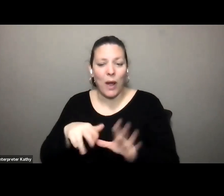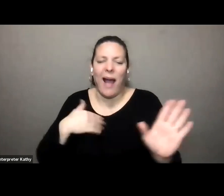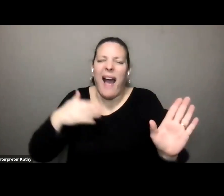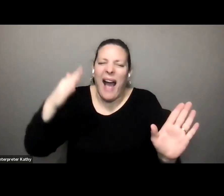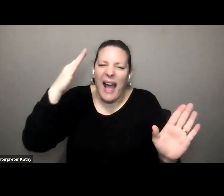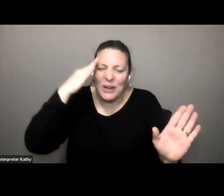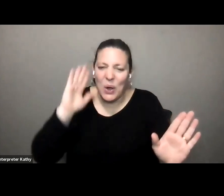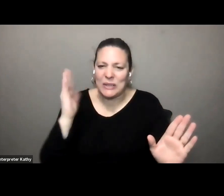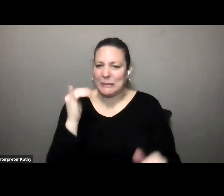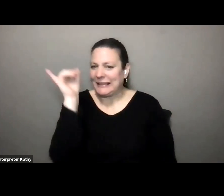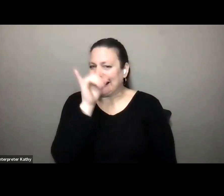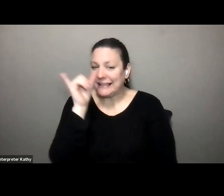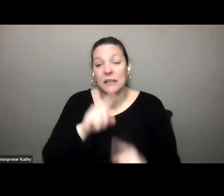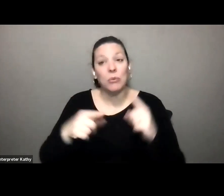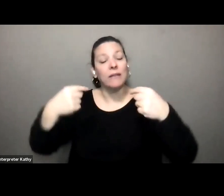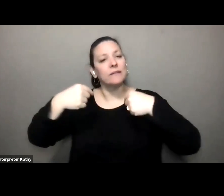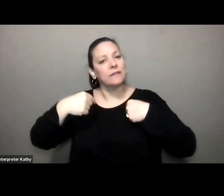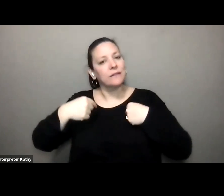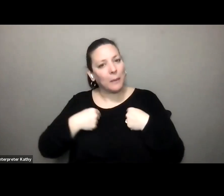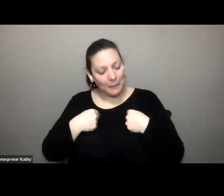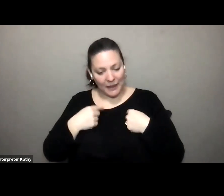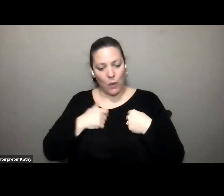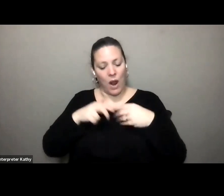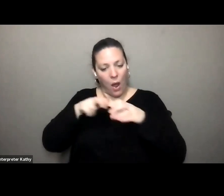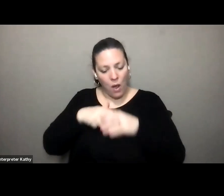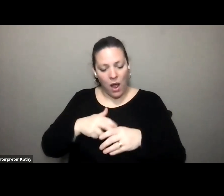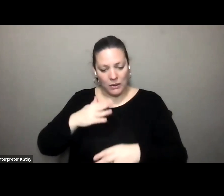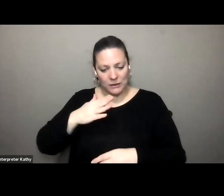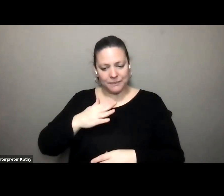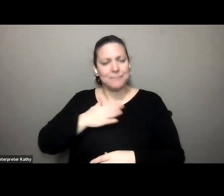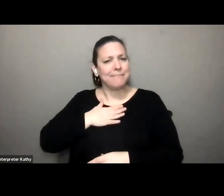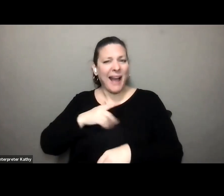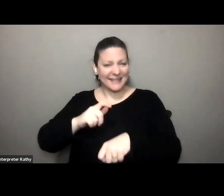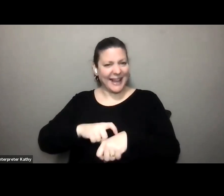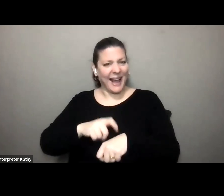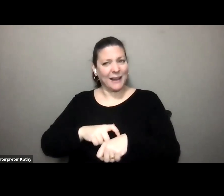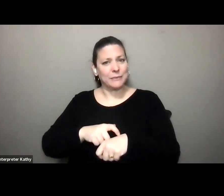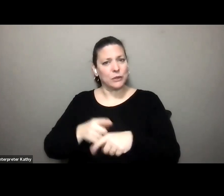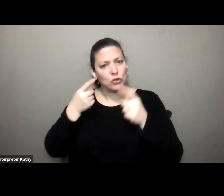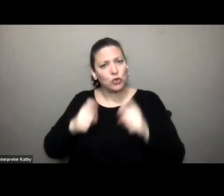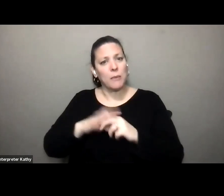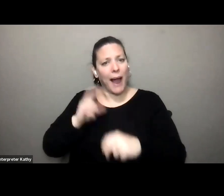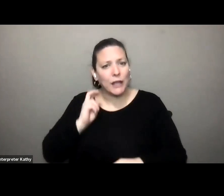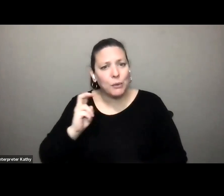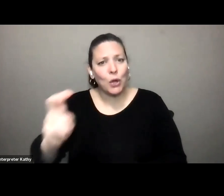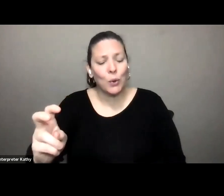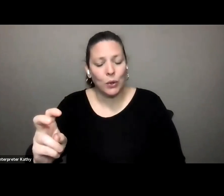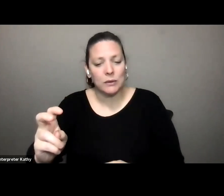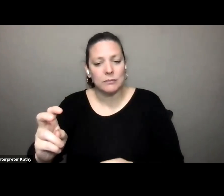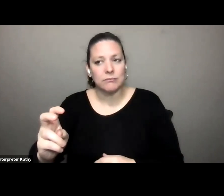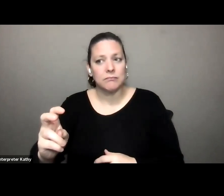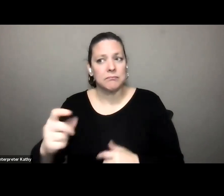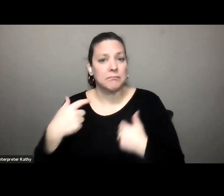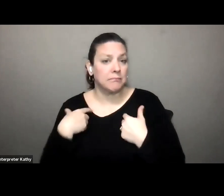silly but to me that was my time as it is so for so many of you during your commute to drink my coffee